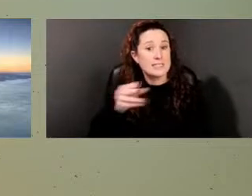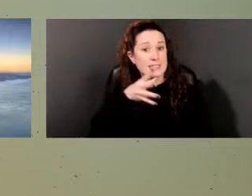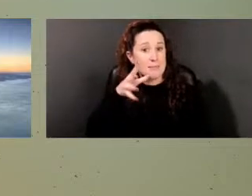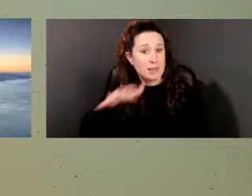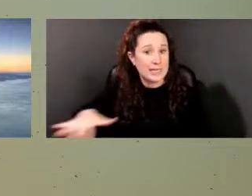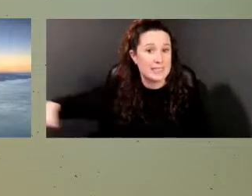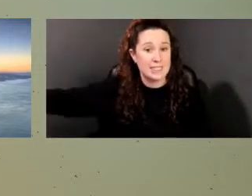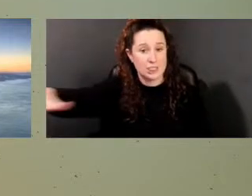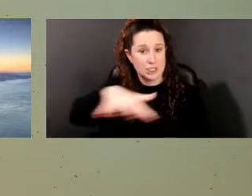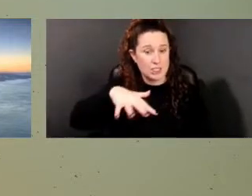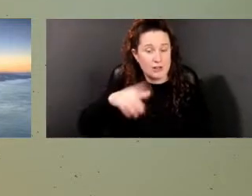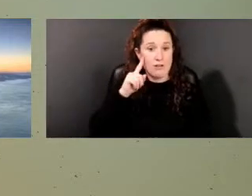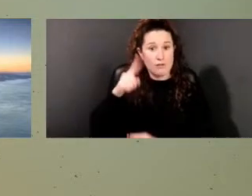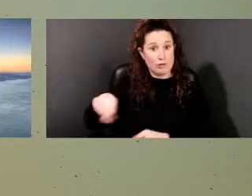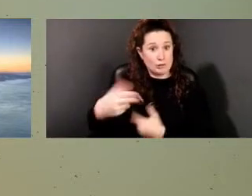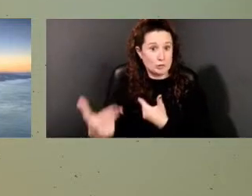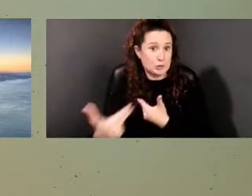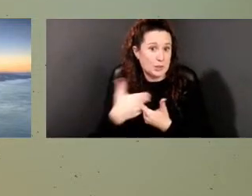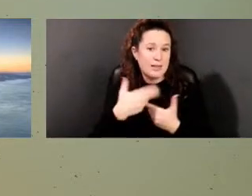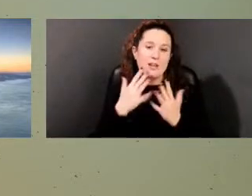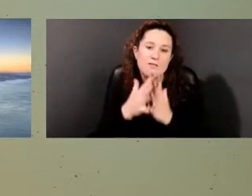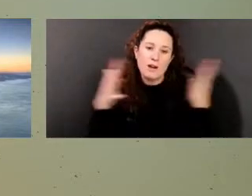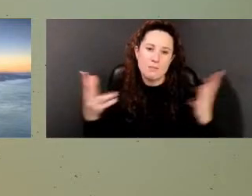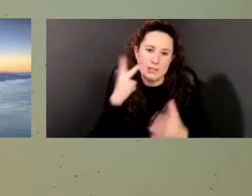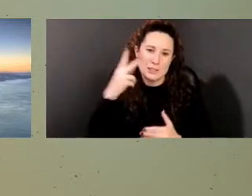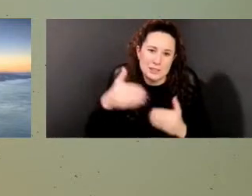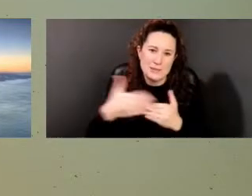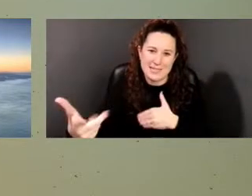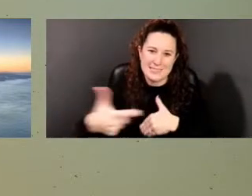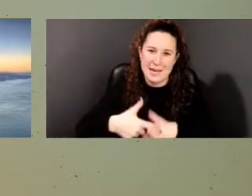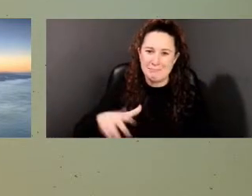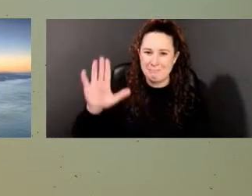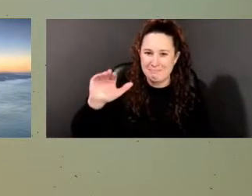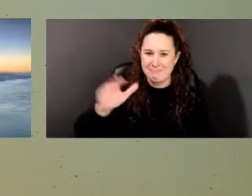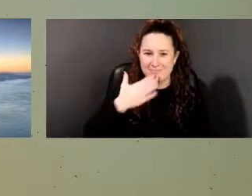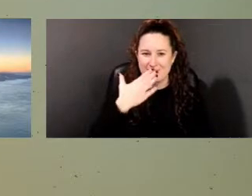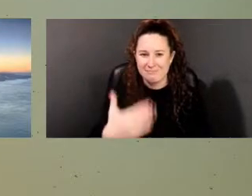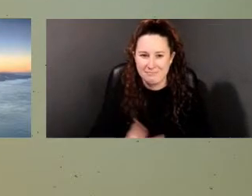much and we'll see you next time. Thank you very much.